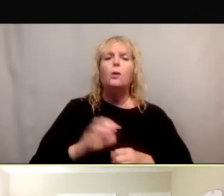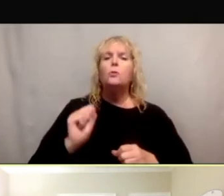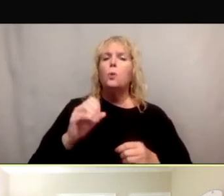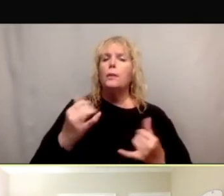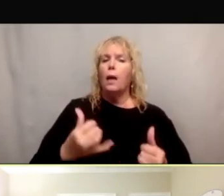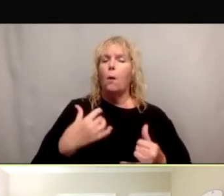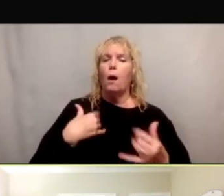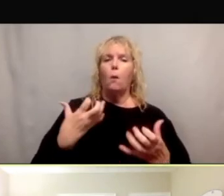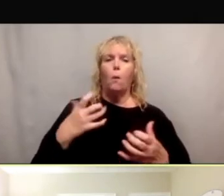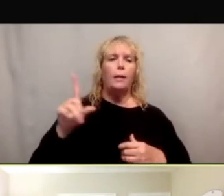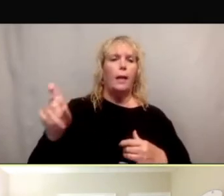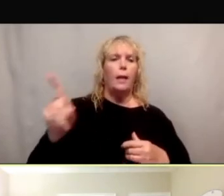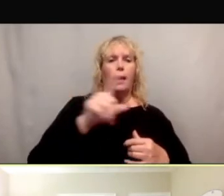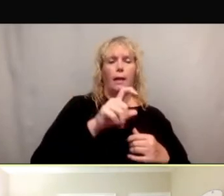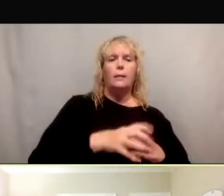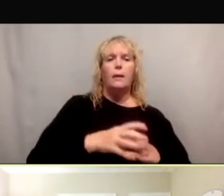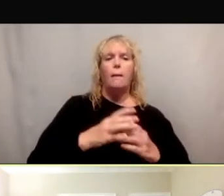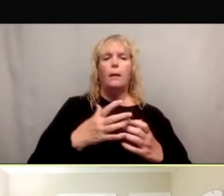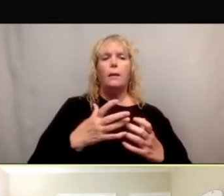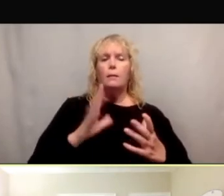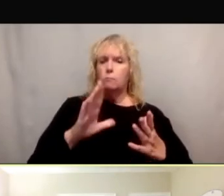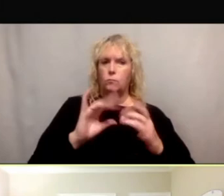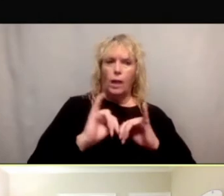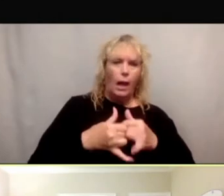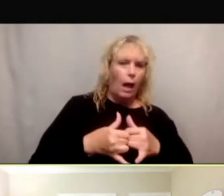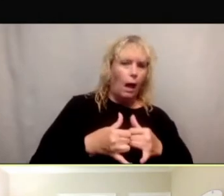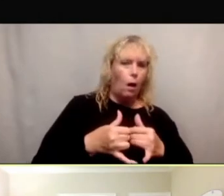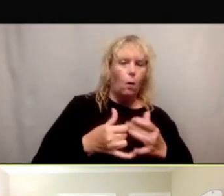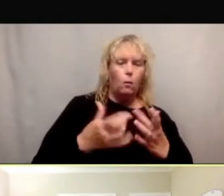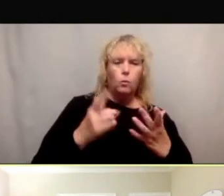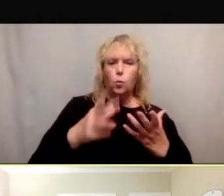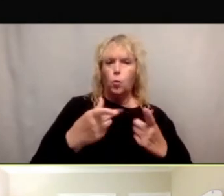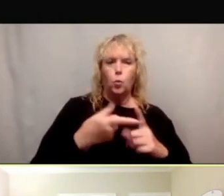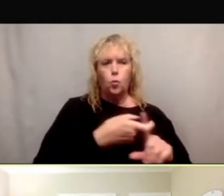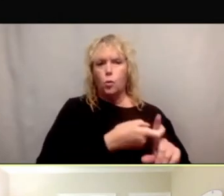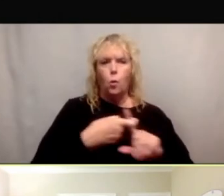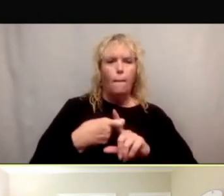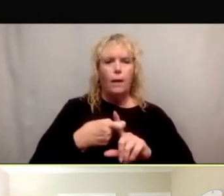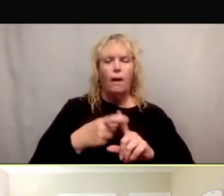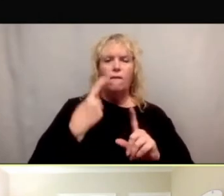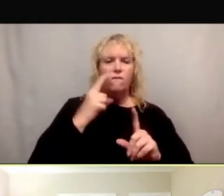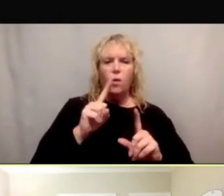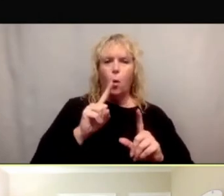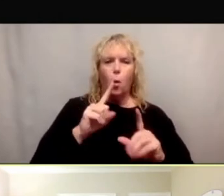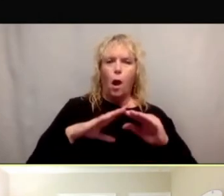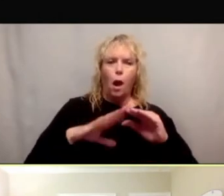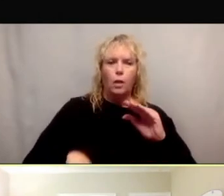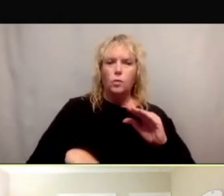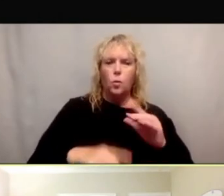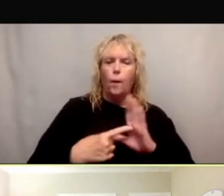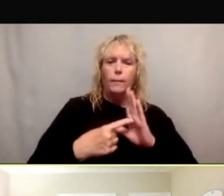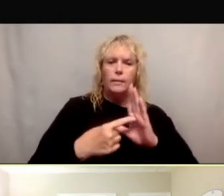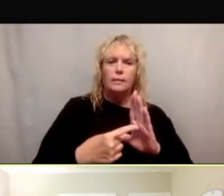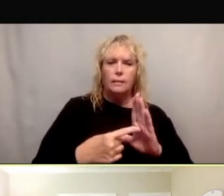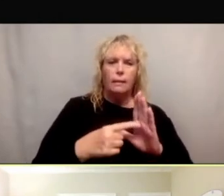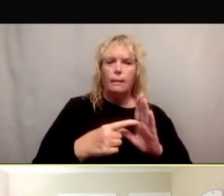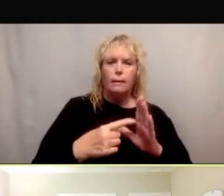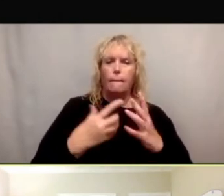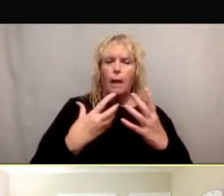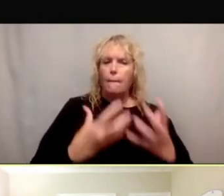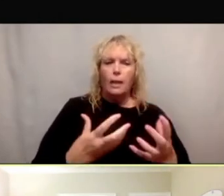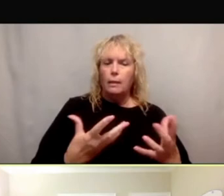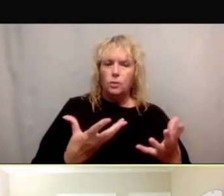is, how is recruitment for underrepresented populations and health literacy related?